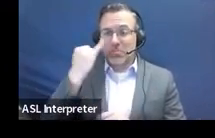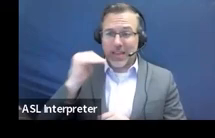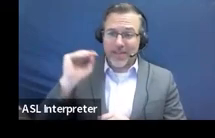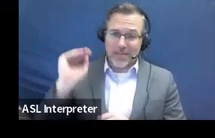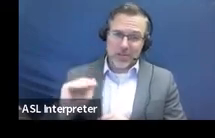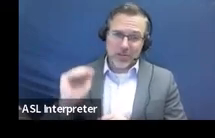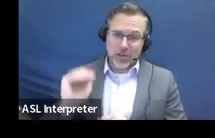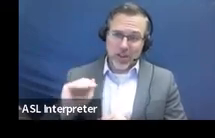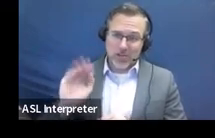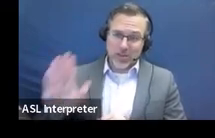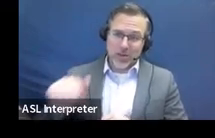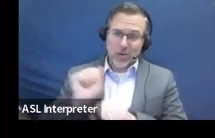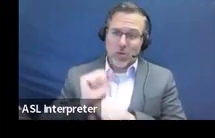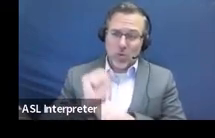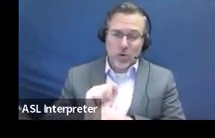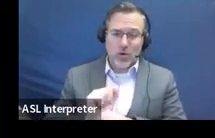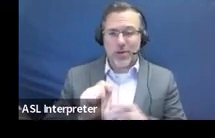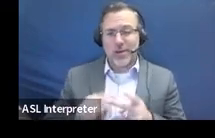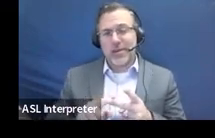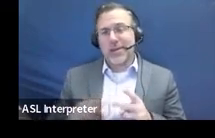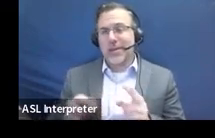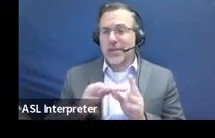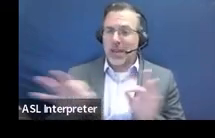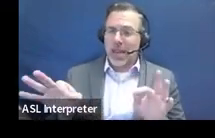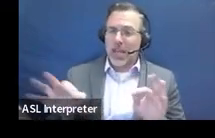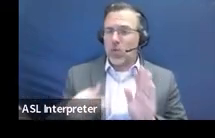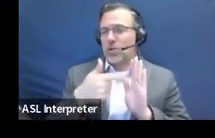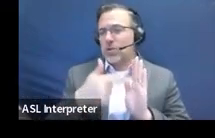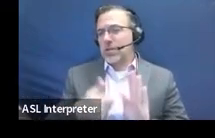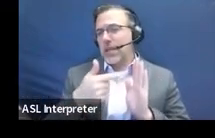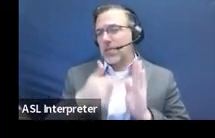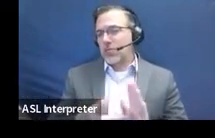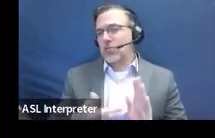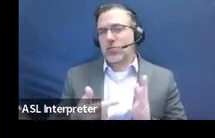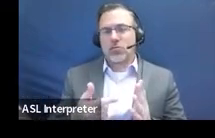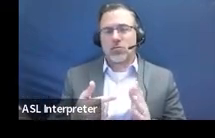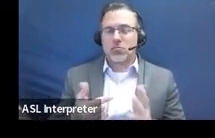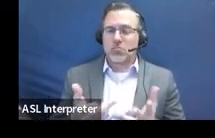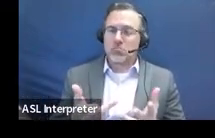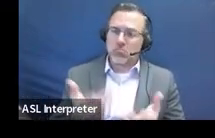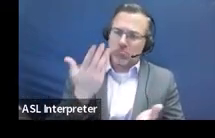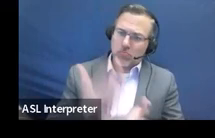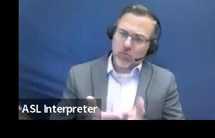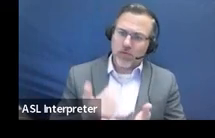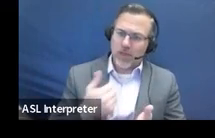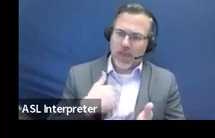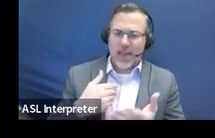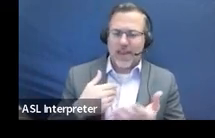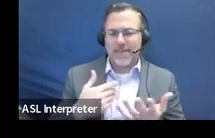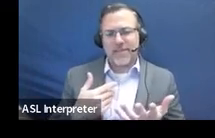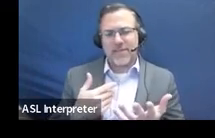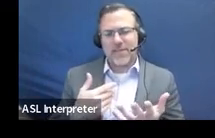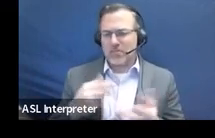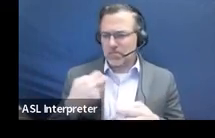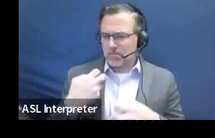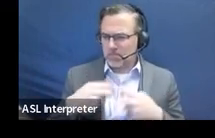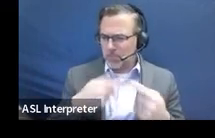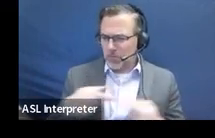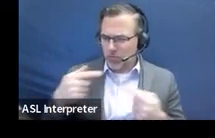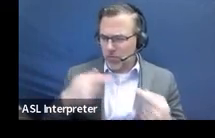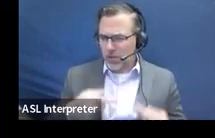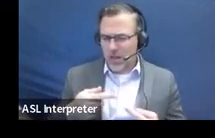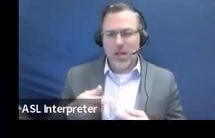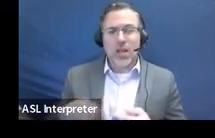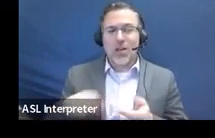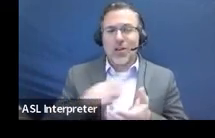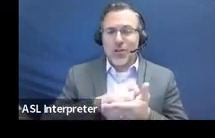products, language samples, or portfolios demonstrate adverse effect. So we have some examples here, writing